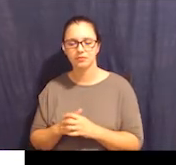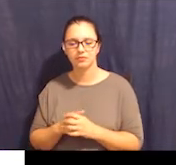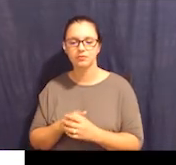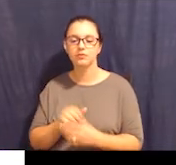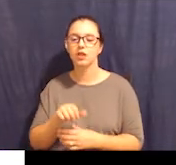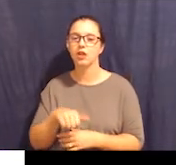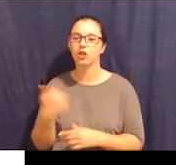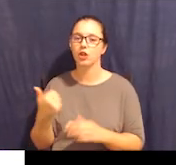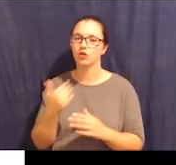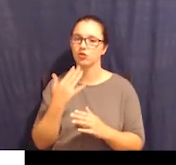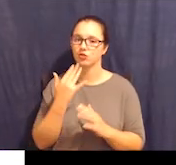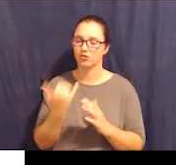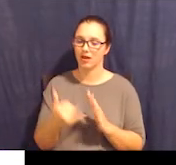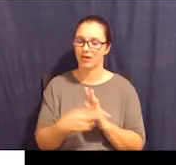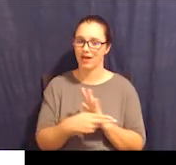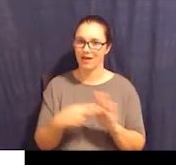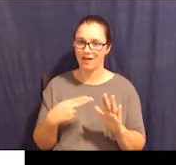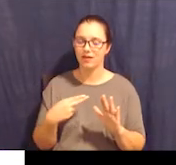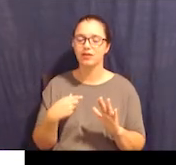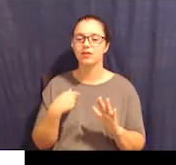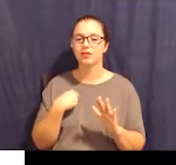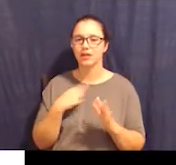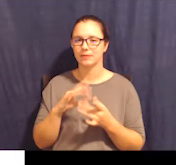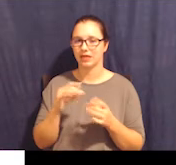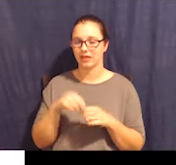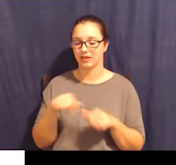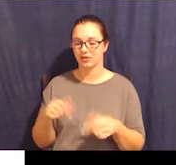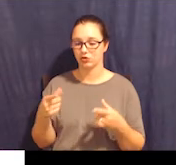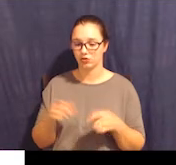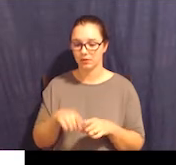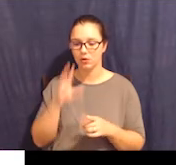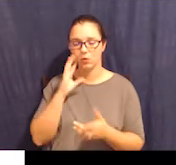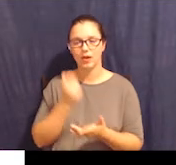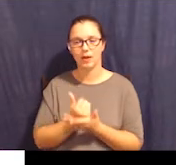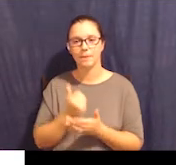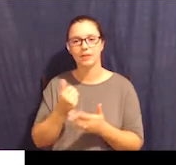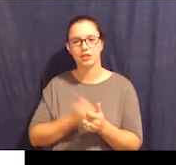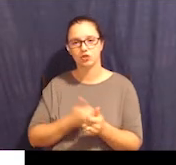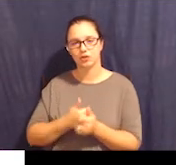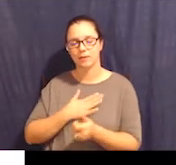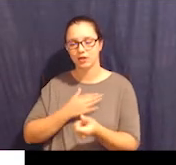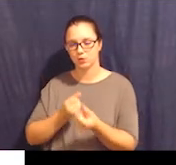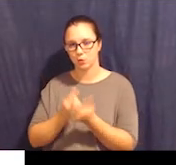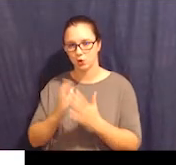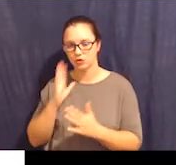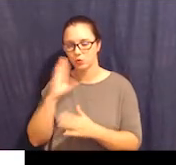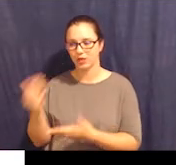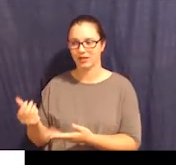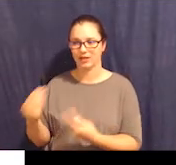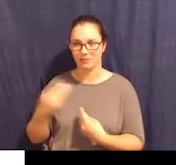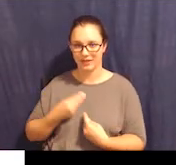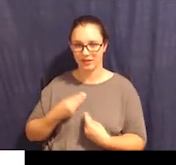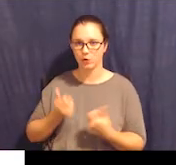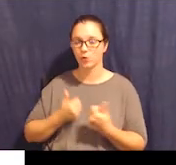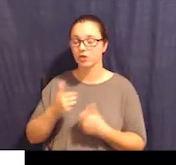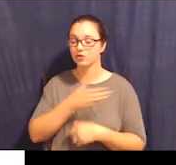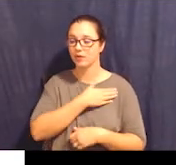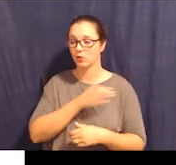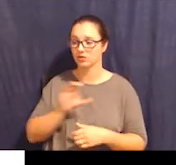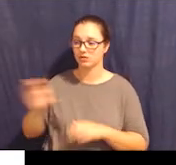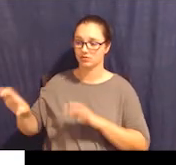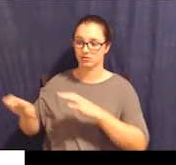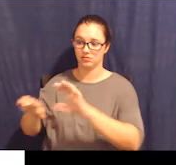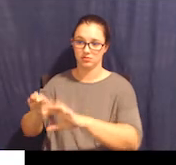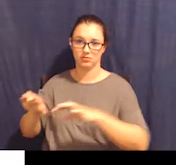of help each of my supporters will give me and which powers I will delegate to them to exercise on my behalf as my agents.